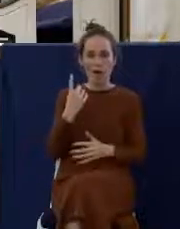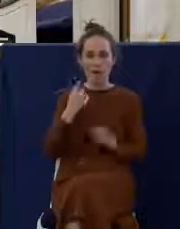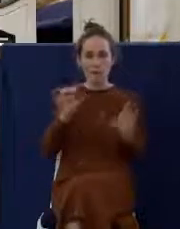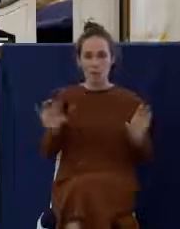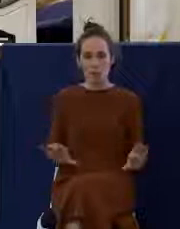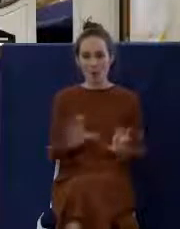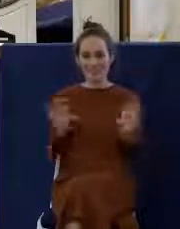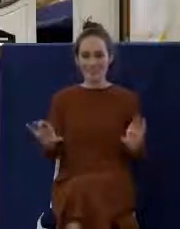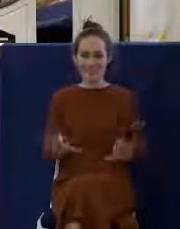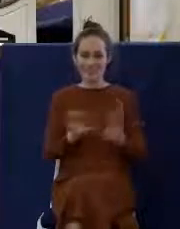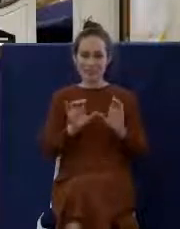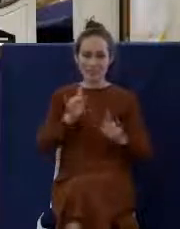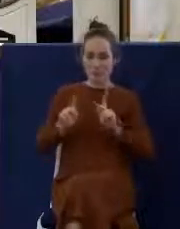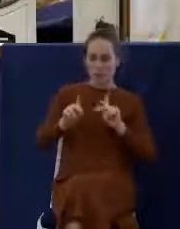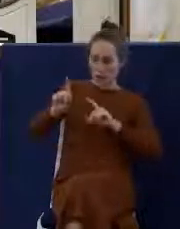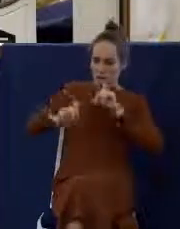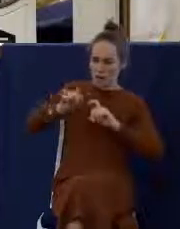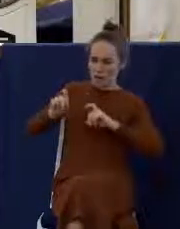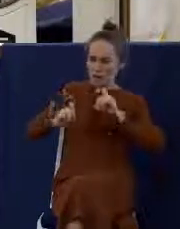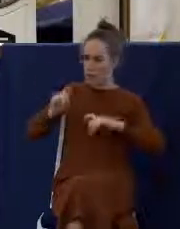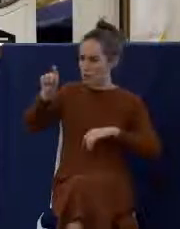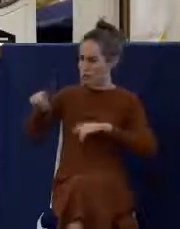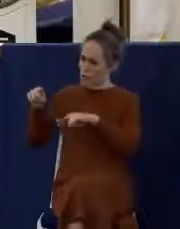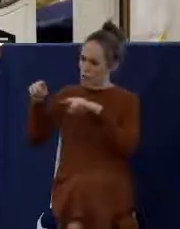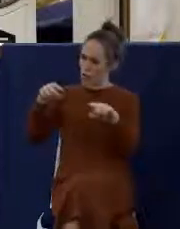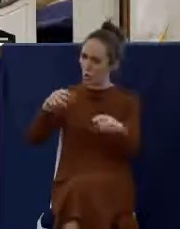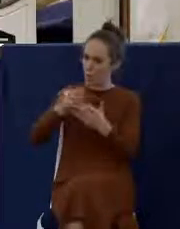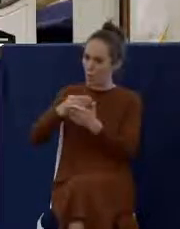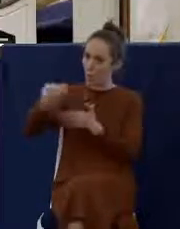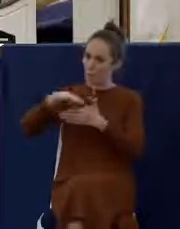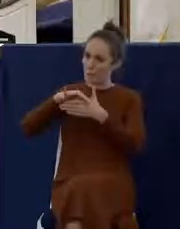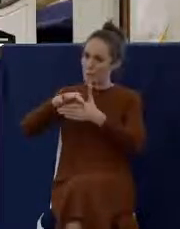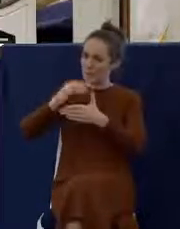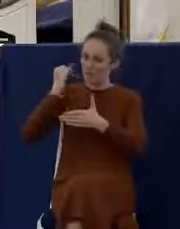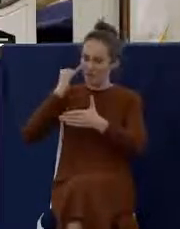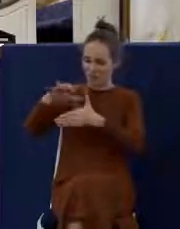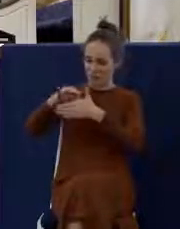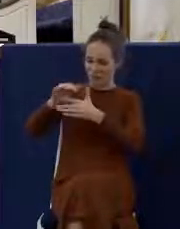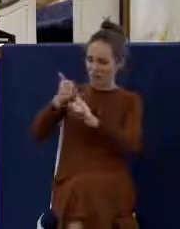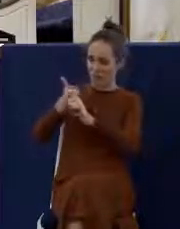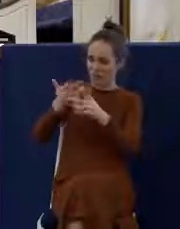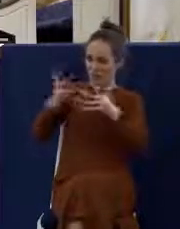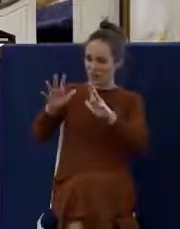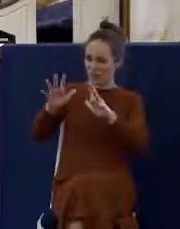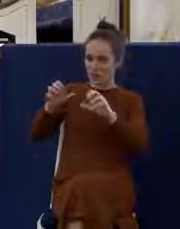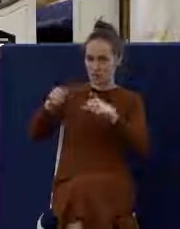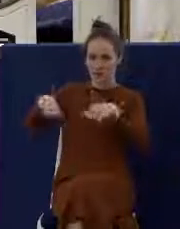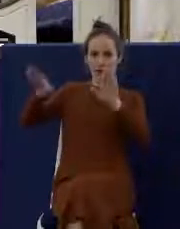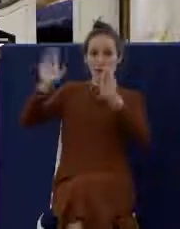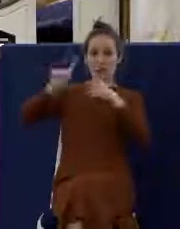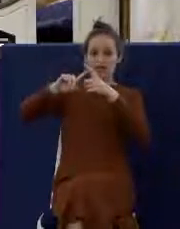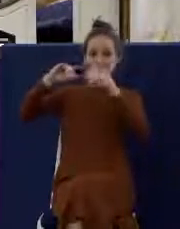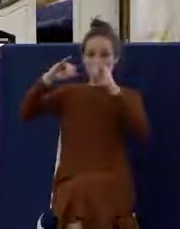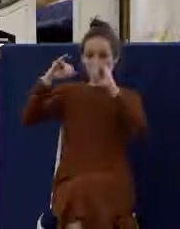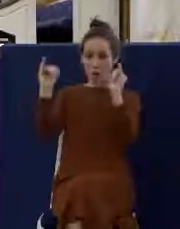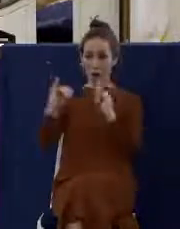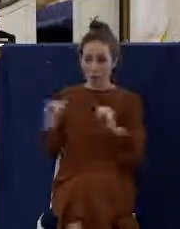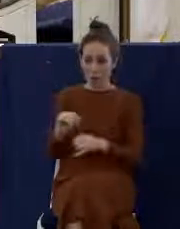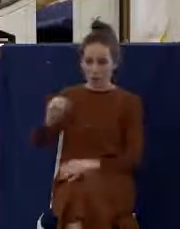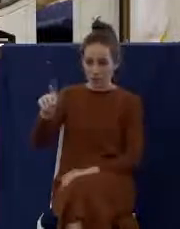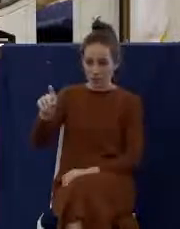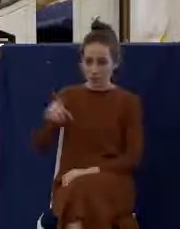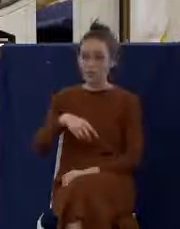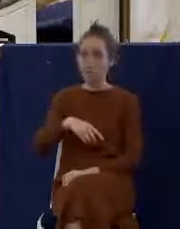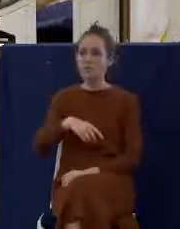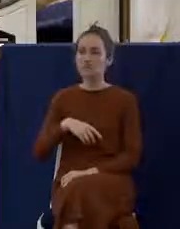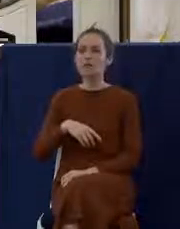should believers go to the meat market and buy meat that was sacrificed to idols? That was a question that the Corinthians had asked Paul. Look in chapter 8. Look